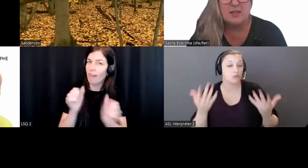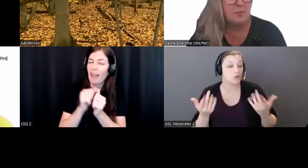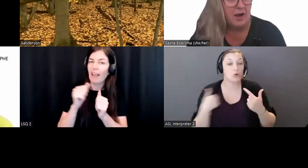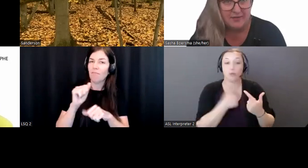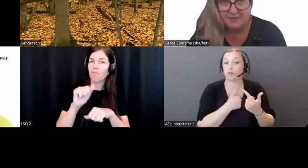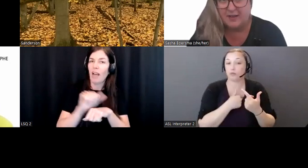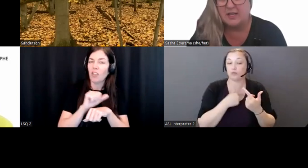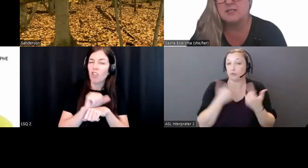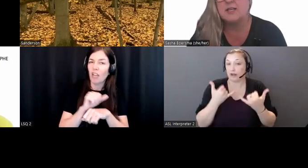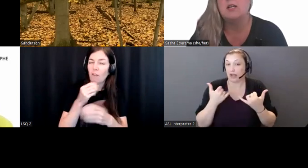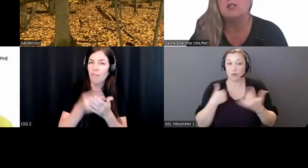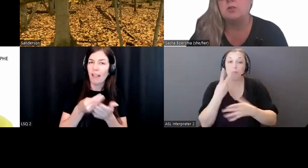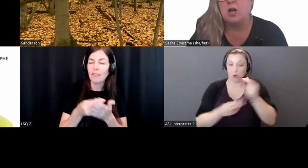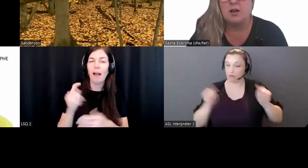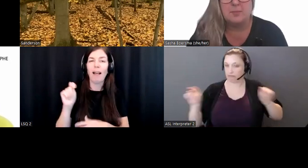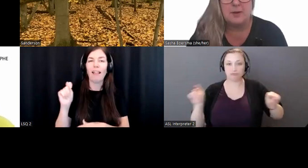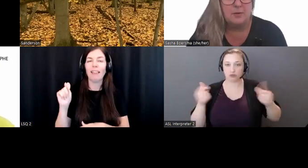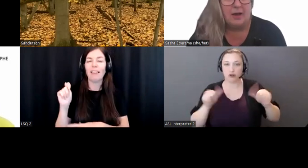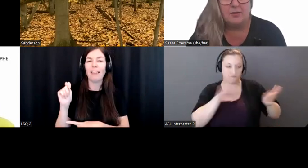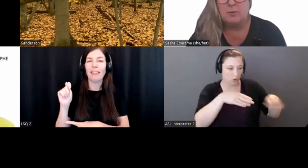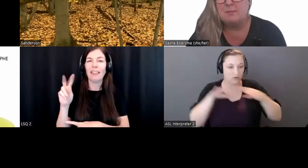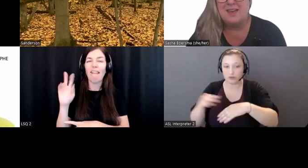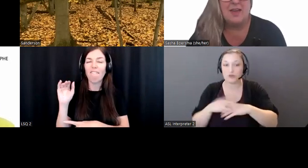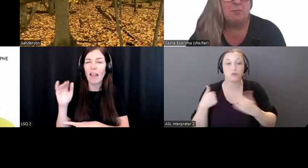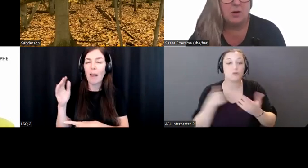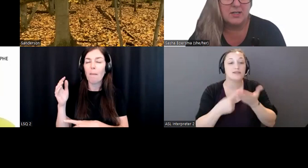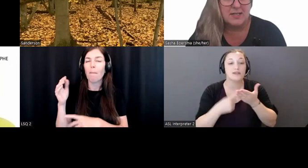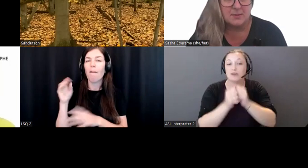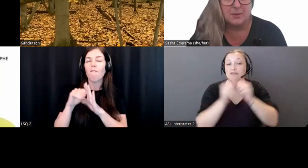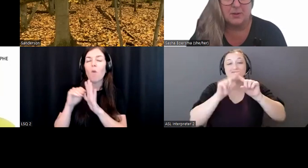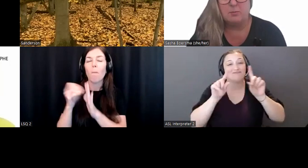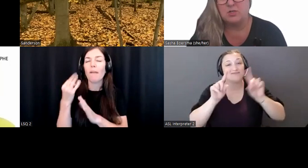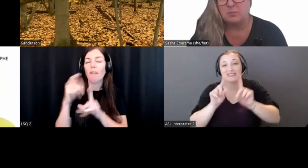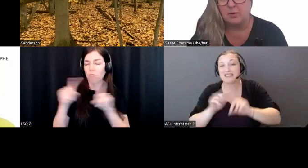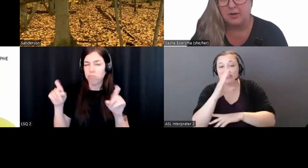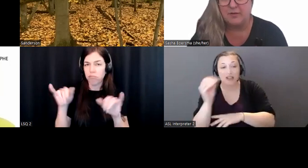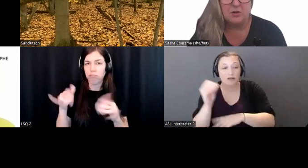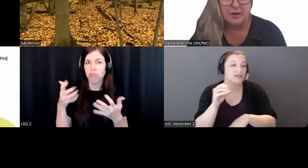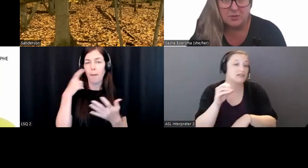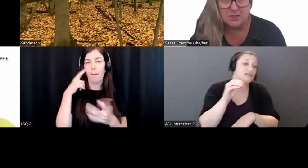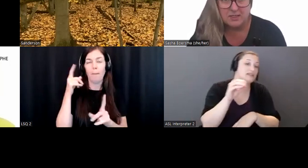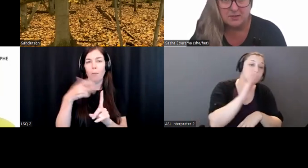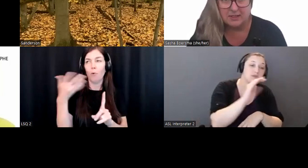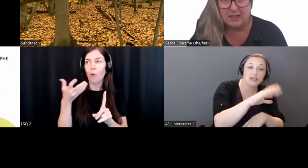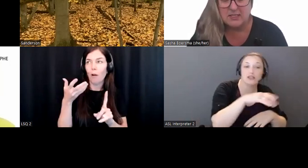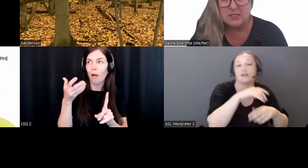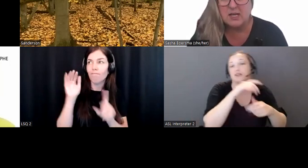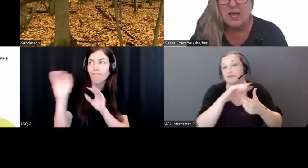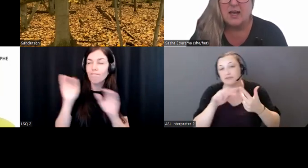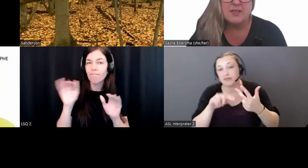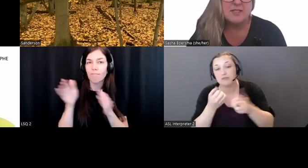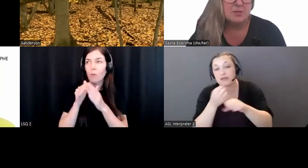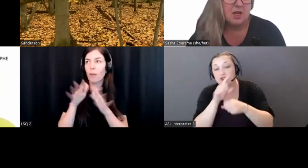BC, the private funds, to talk about how do we make them more accessible and more supportive of creators with disabilities.